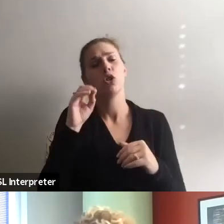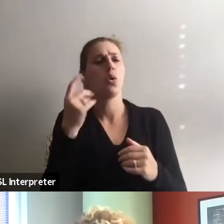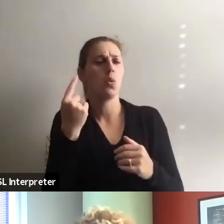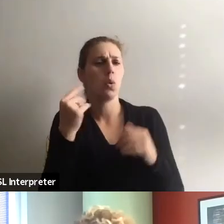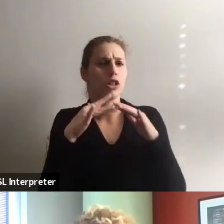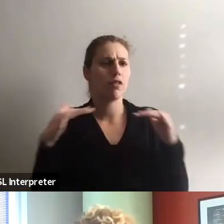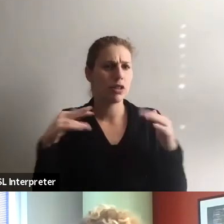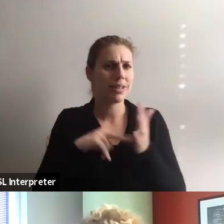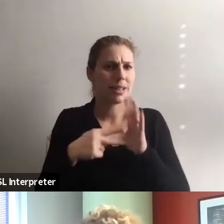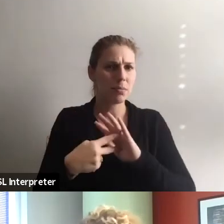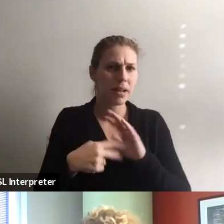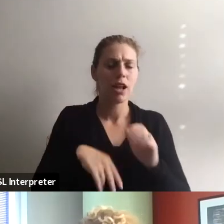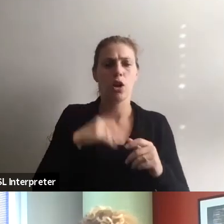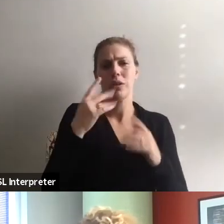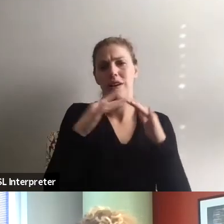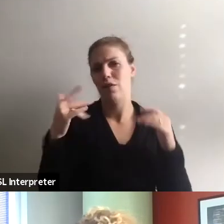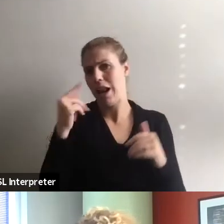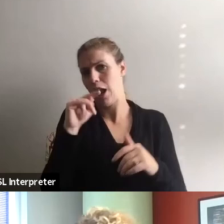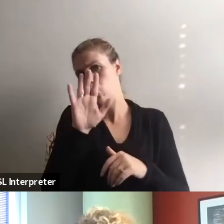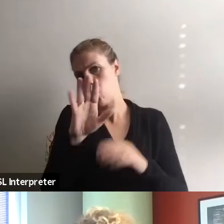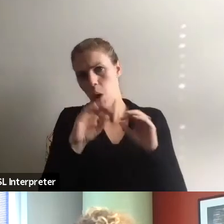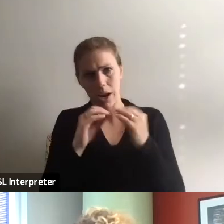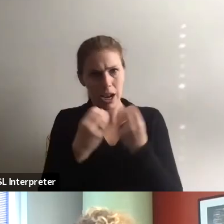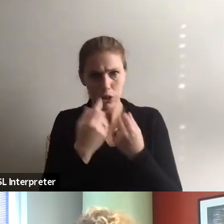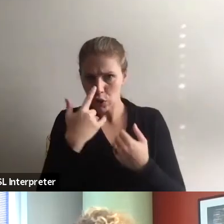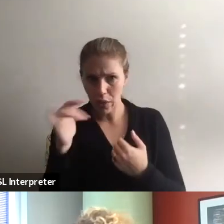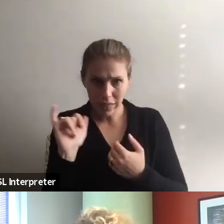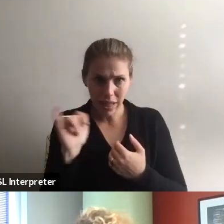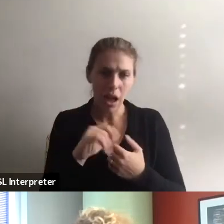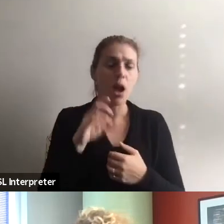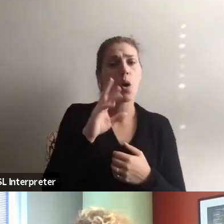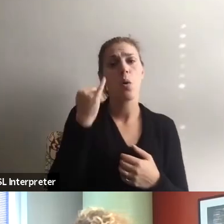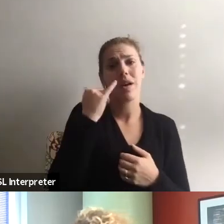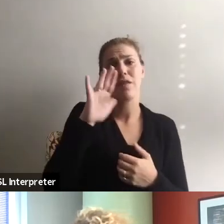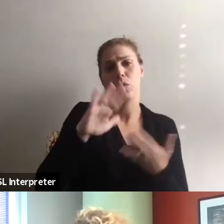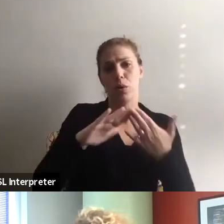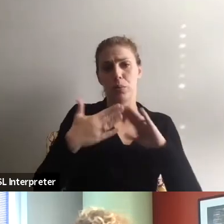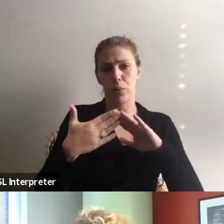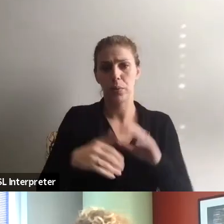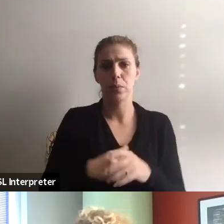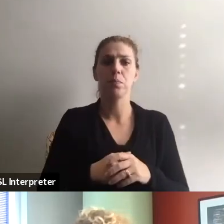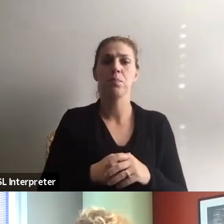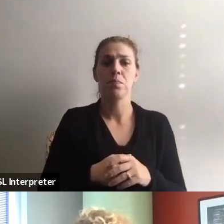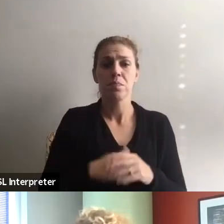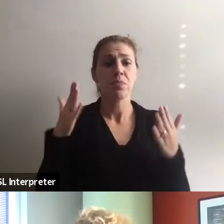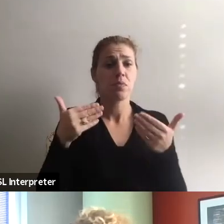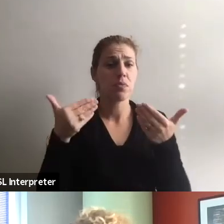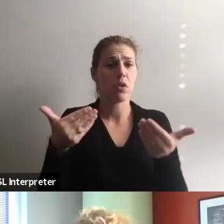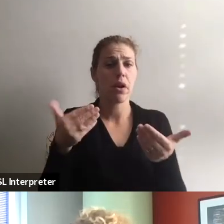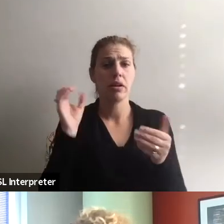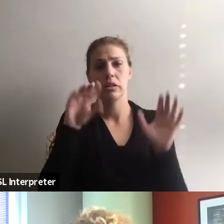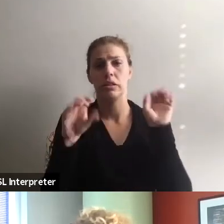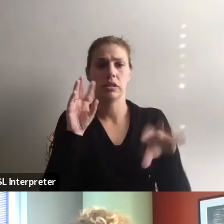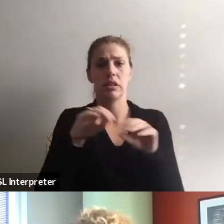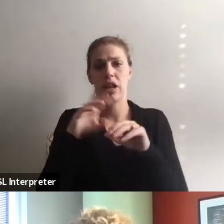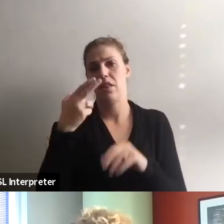diversity? What is diversity at your organization? Or what about your community? So just go ahead and throw in the